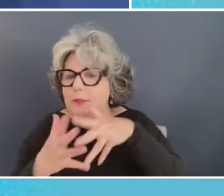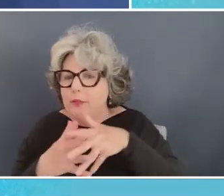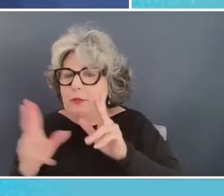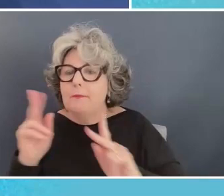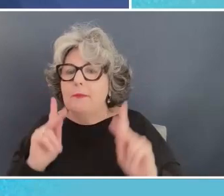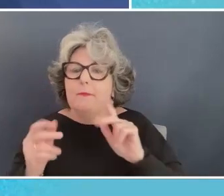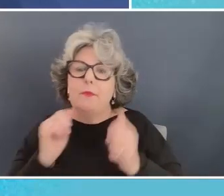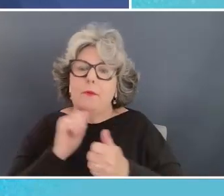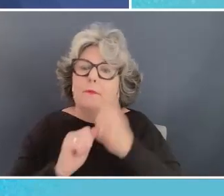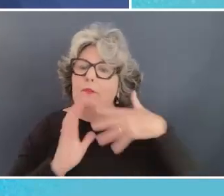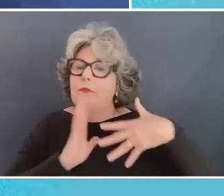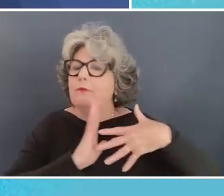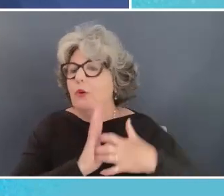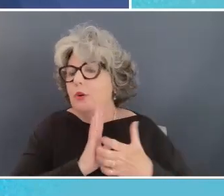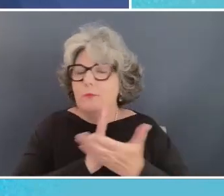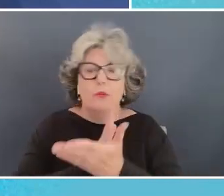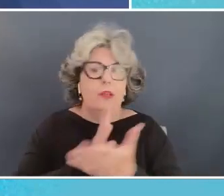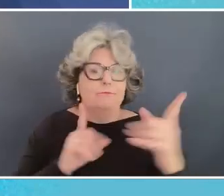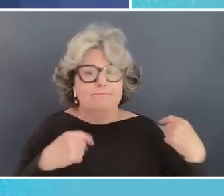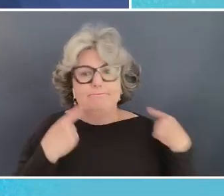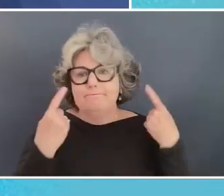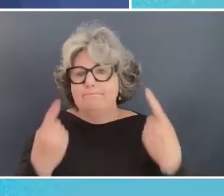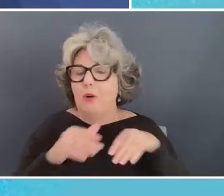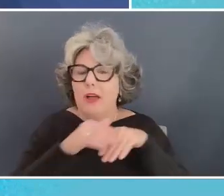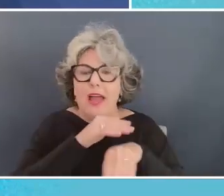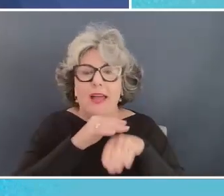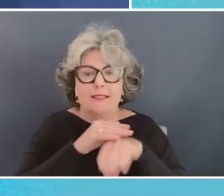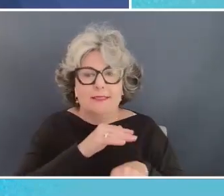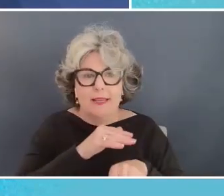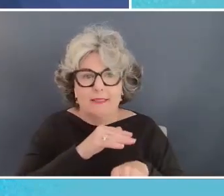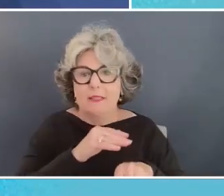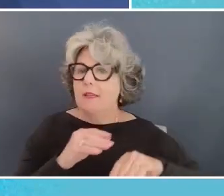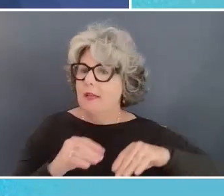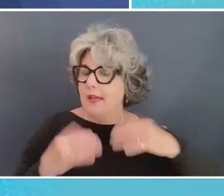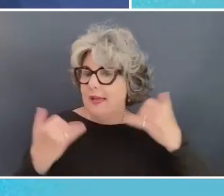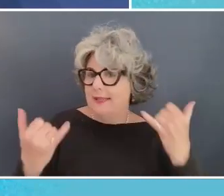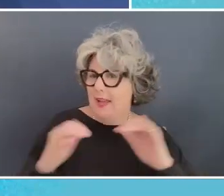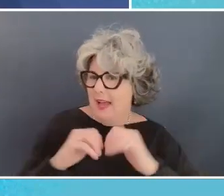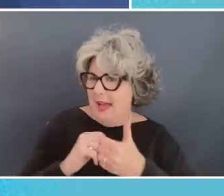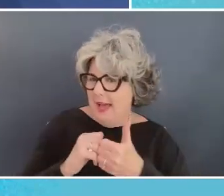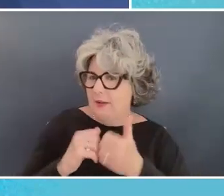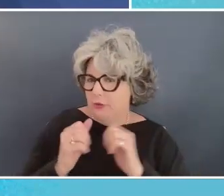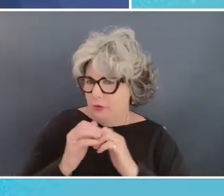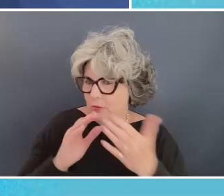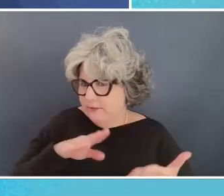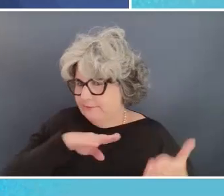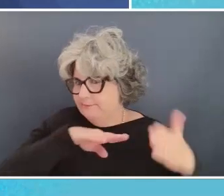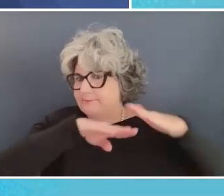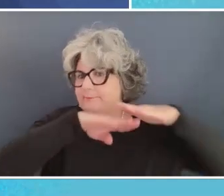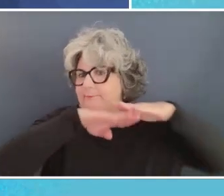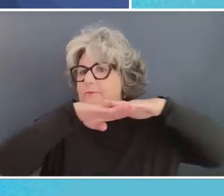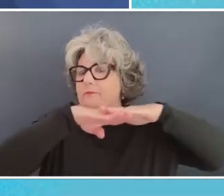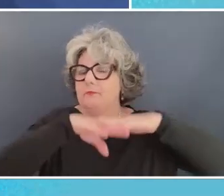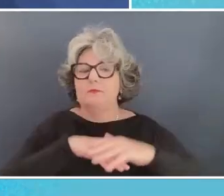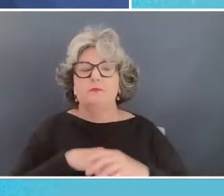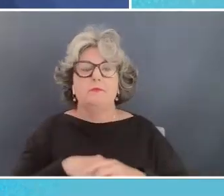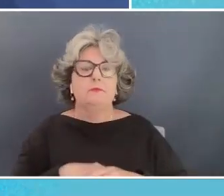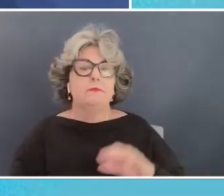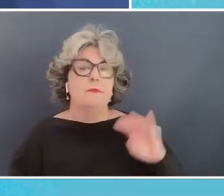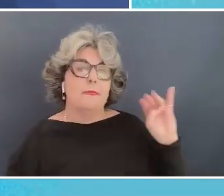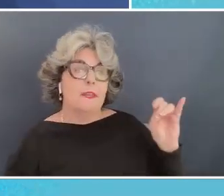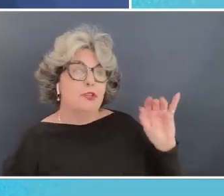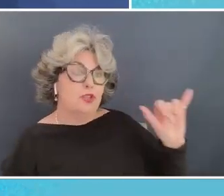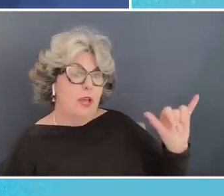that have really not had the access before and it's a question of how do we scale that up okay uh ann marie you want to go next